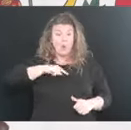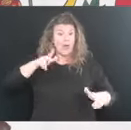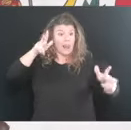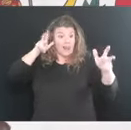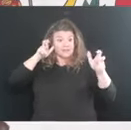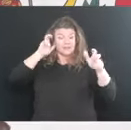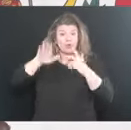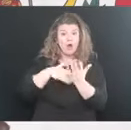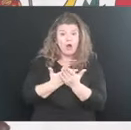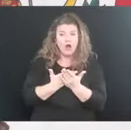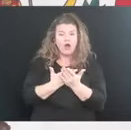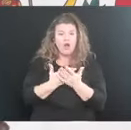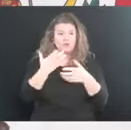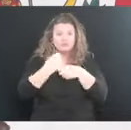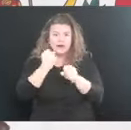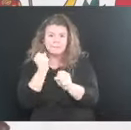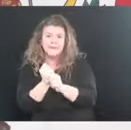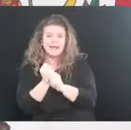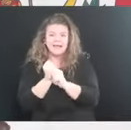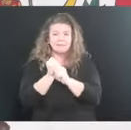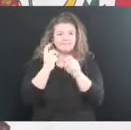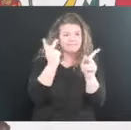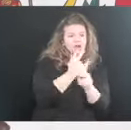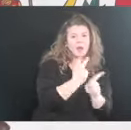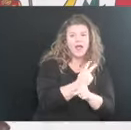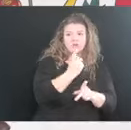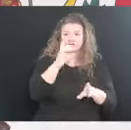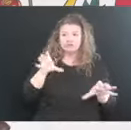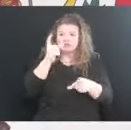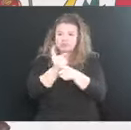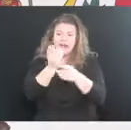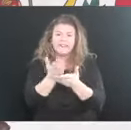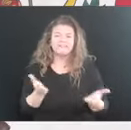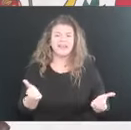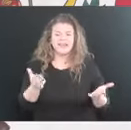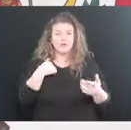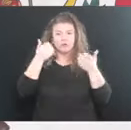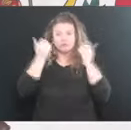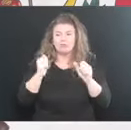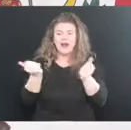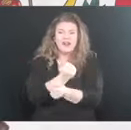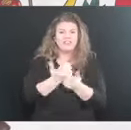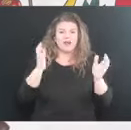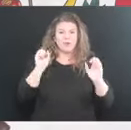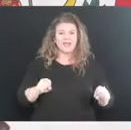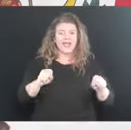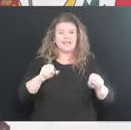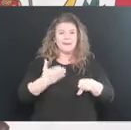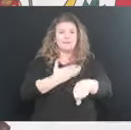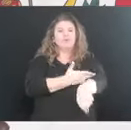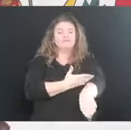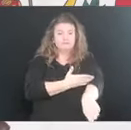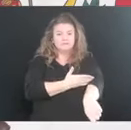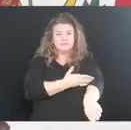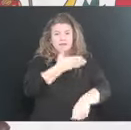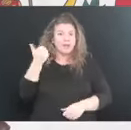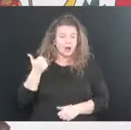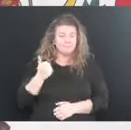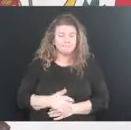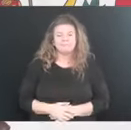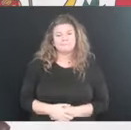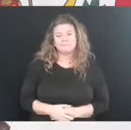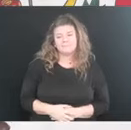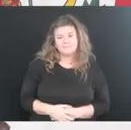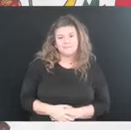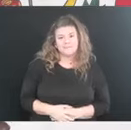and we try to make those moves to make them immediately. And, uh, and just trying every way to get ourselves better, uh, now